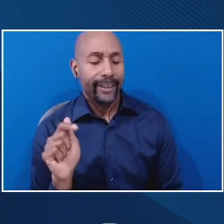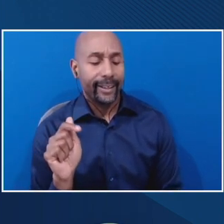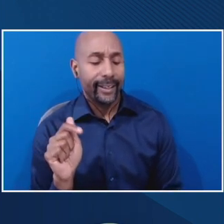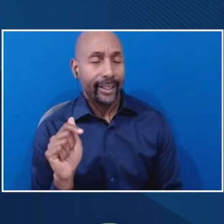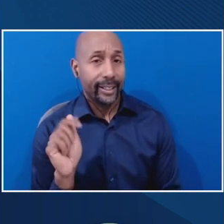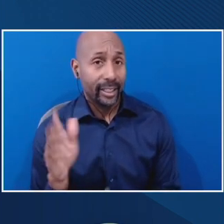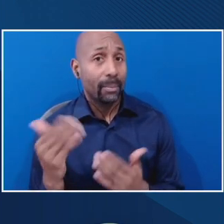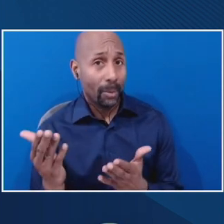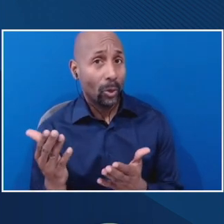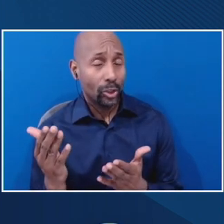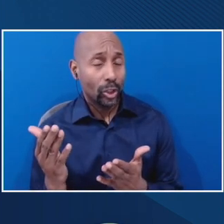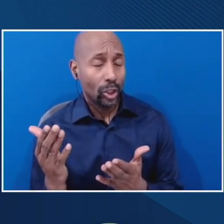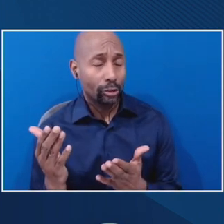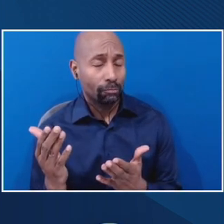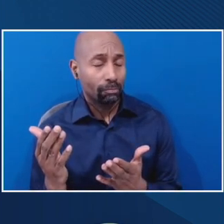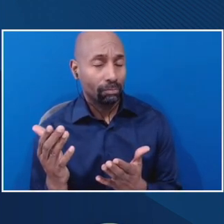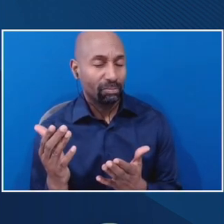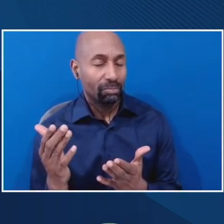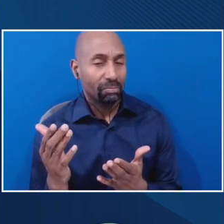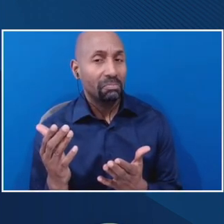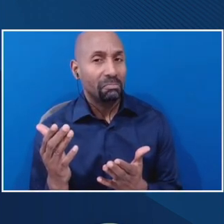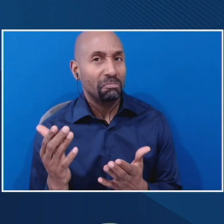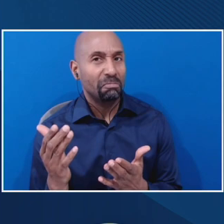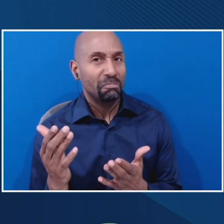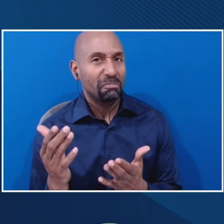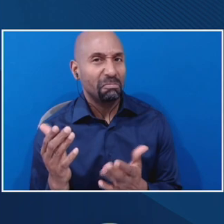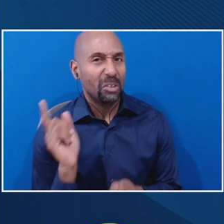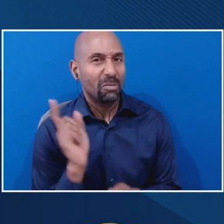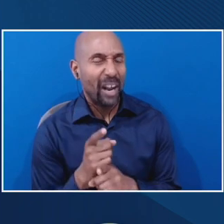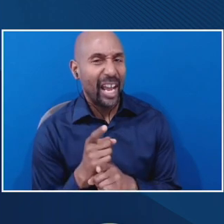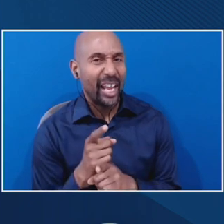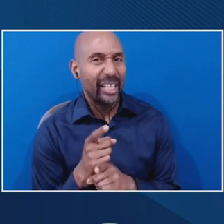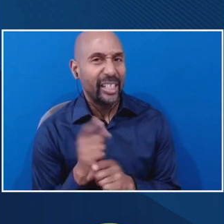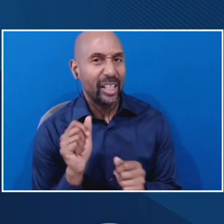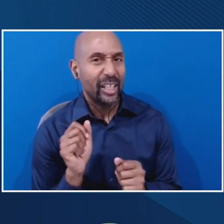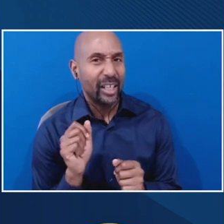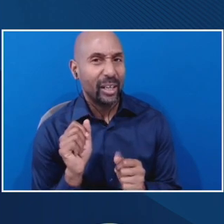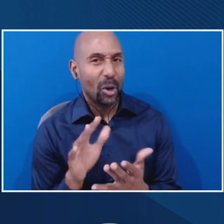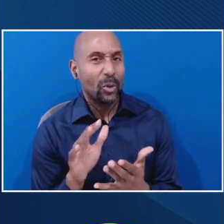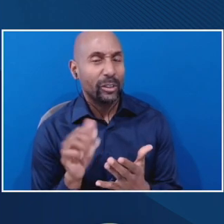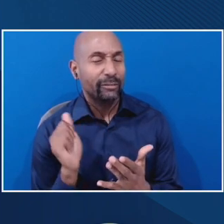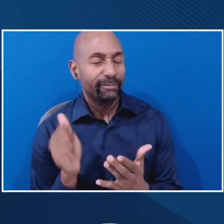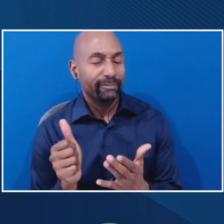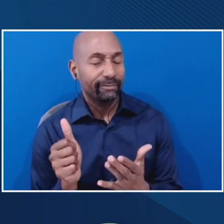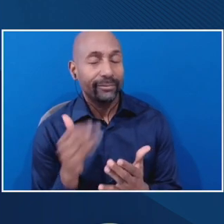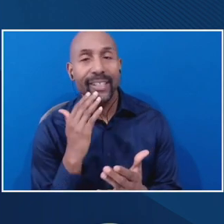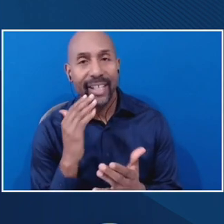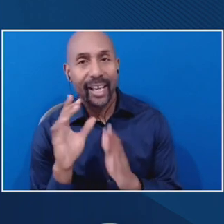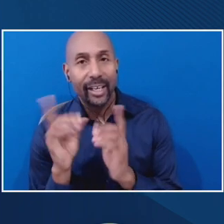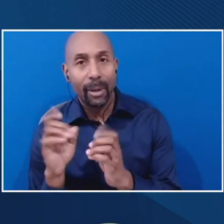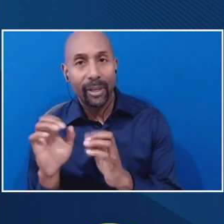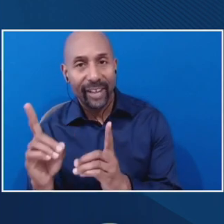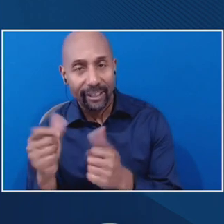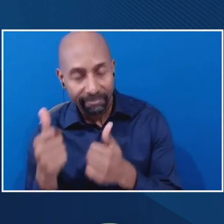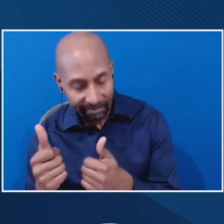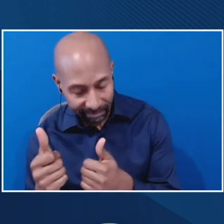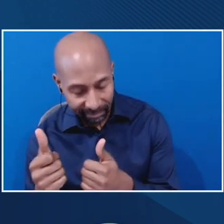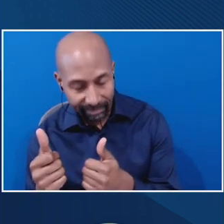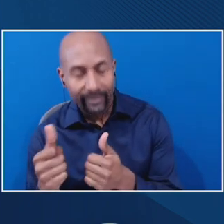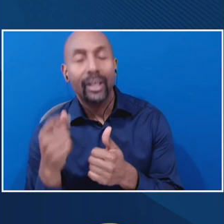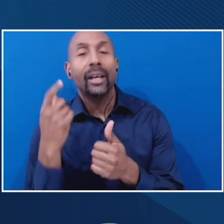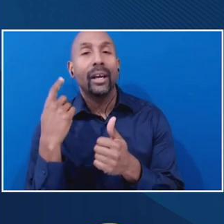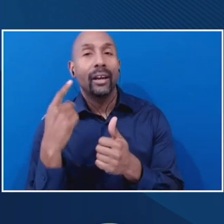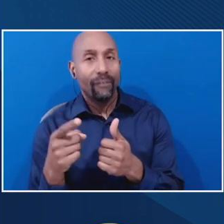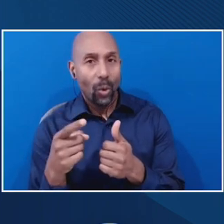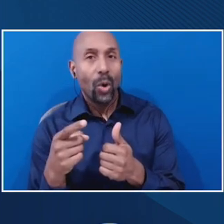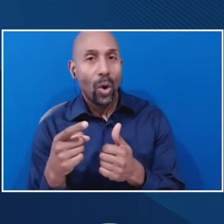is definitely going in the right direction. So I do want to thank the Department of Ed, uh, for, uh, putting us